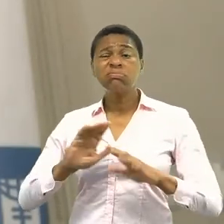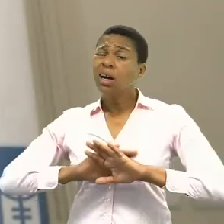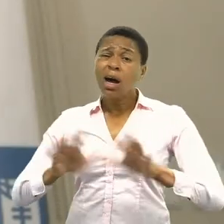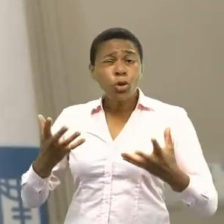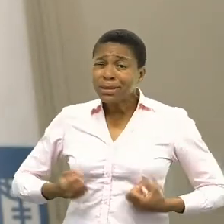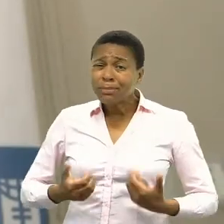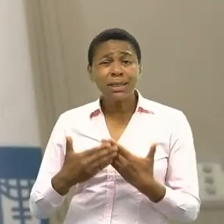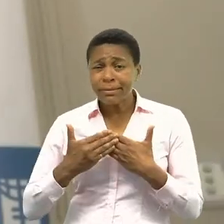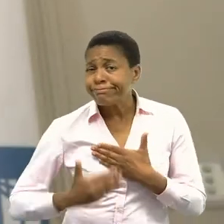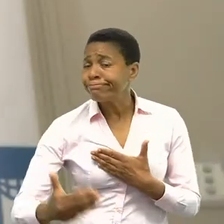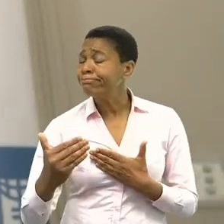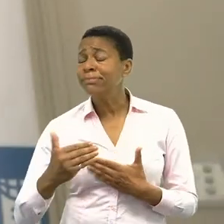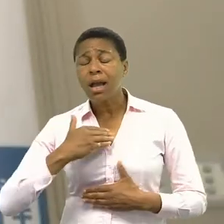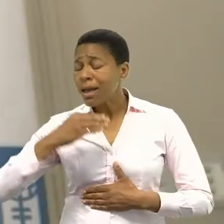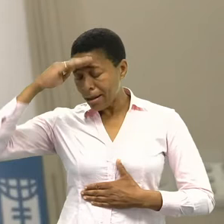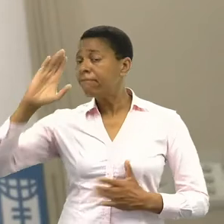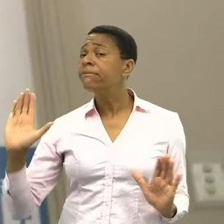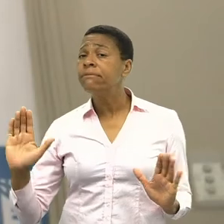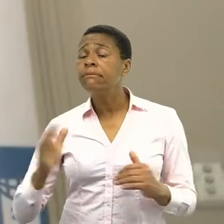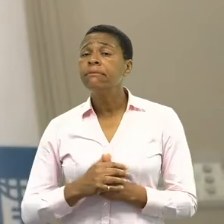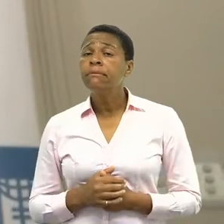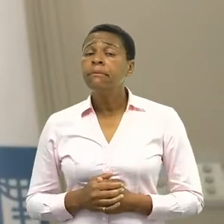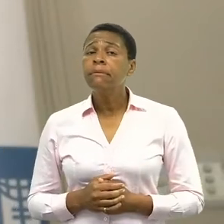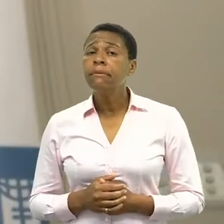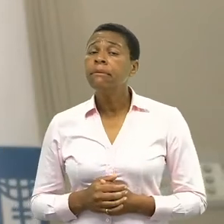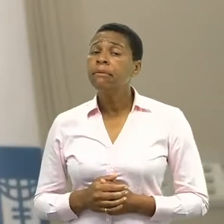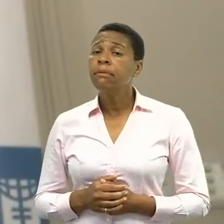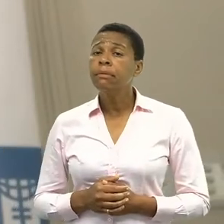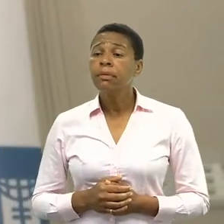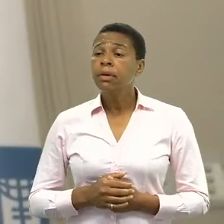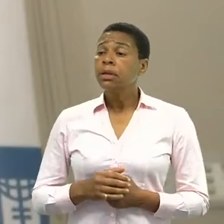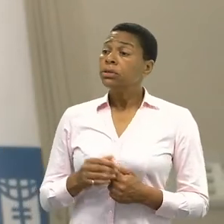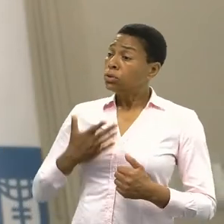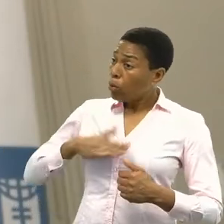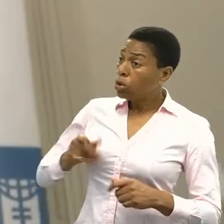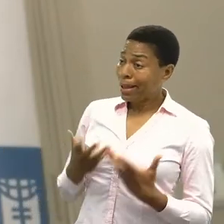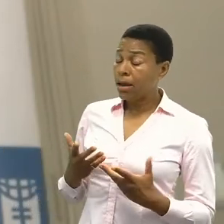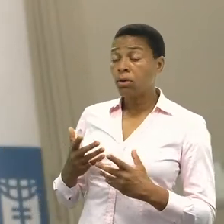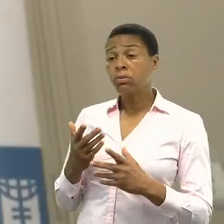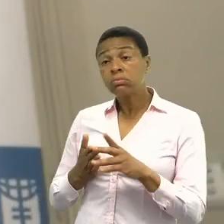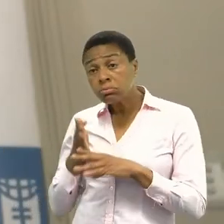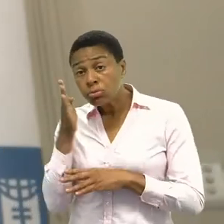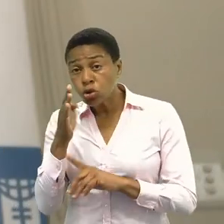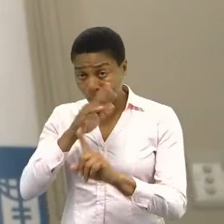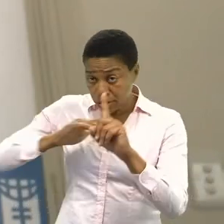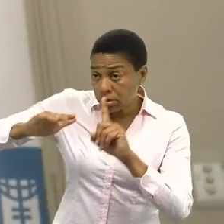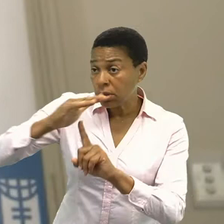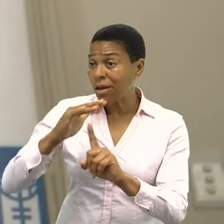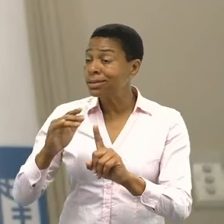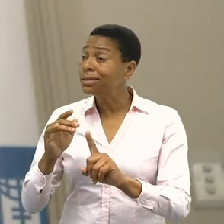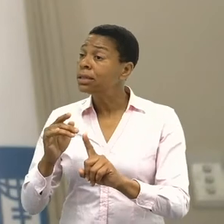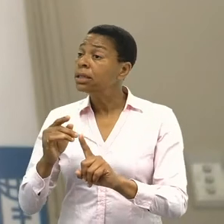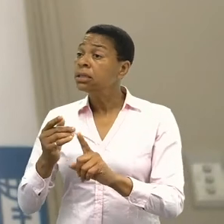is making people decide to actually go out in the history to